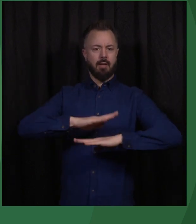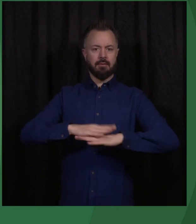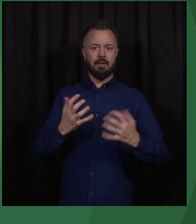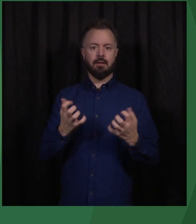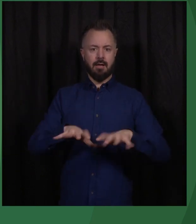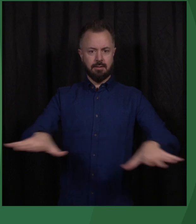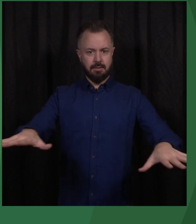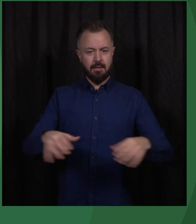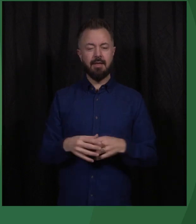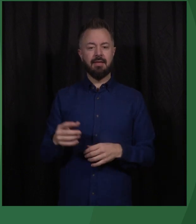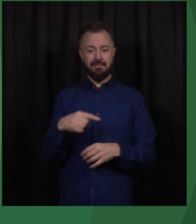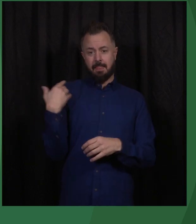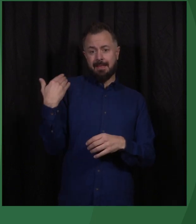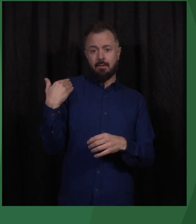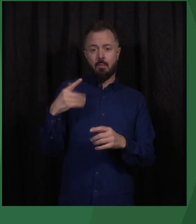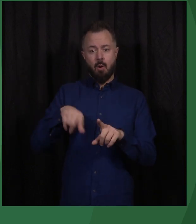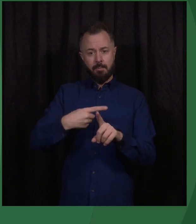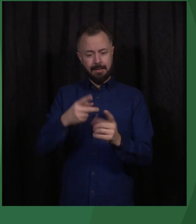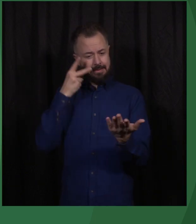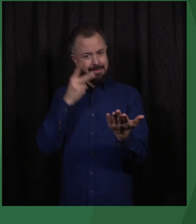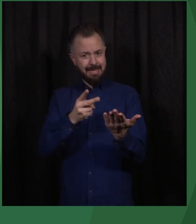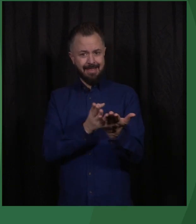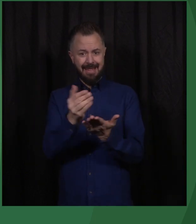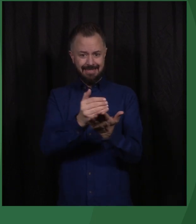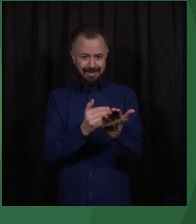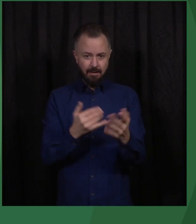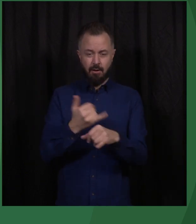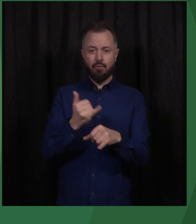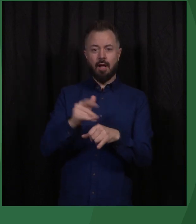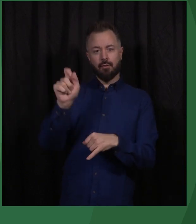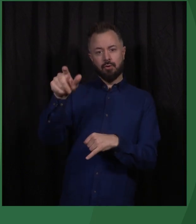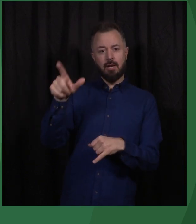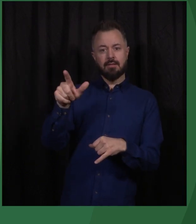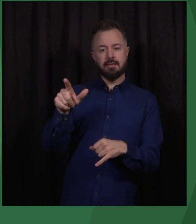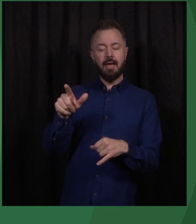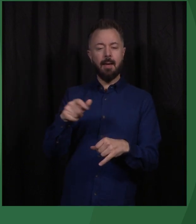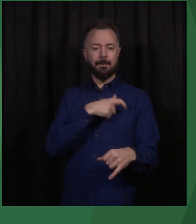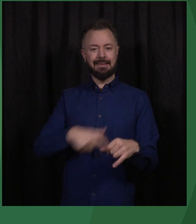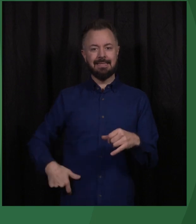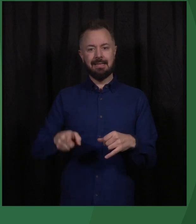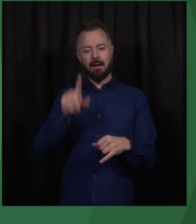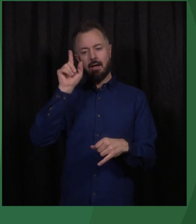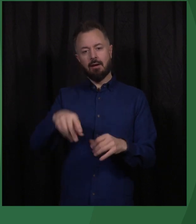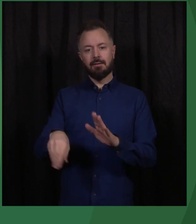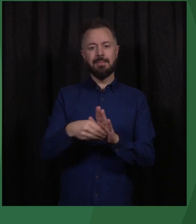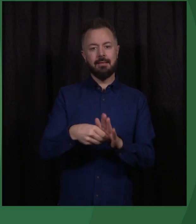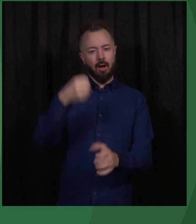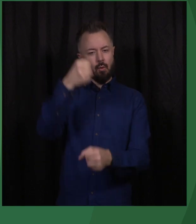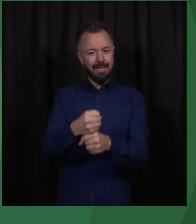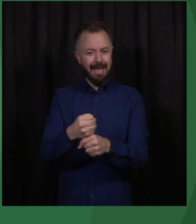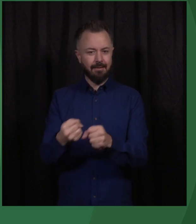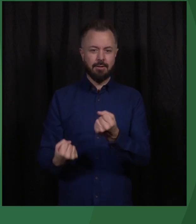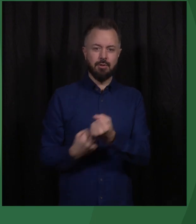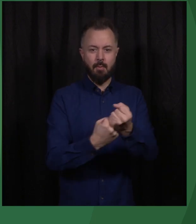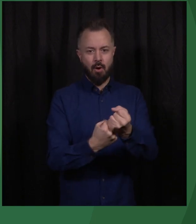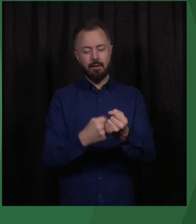have recently revisited our guidelines for how the Foreign Service missions can provide concrete support to human